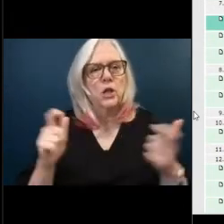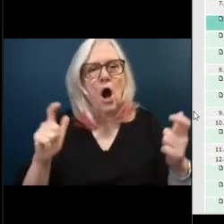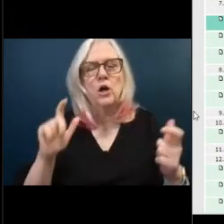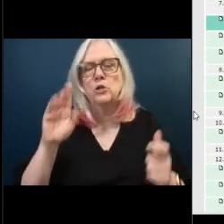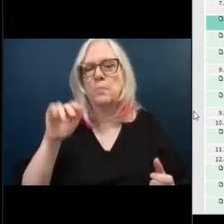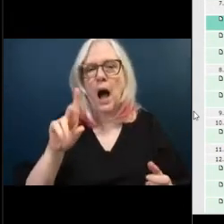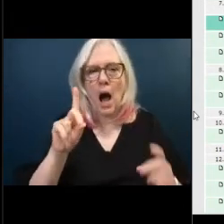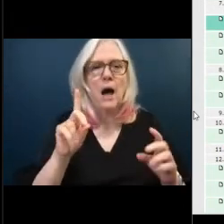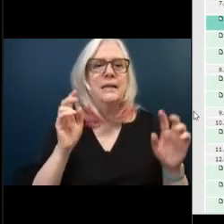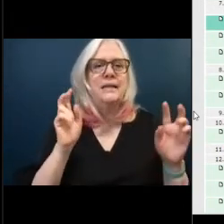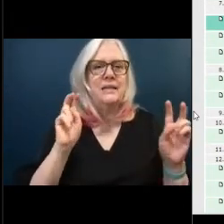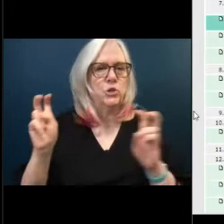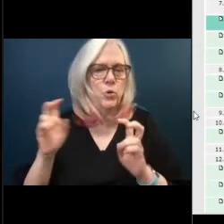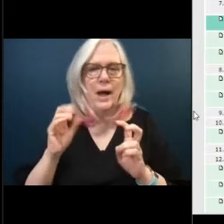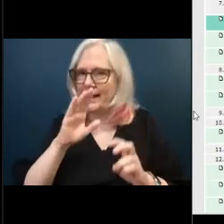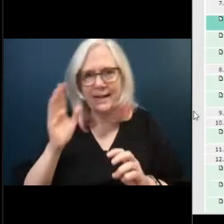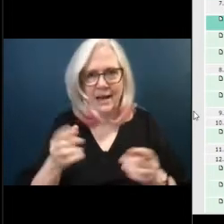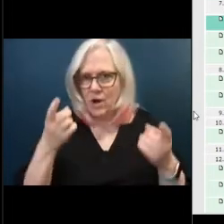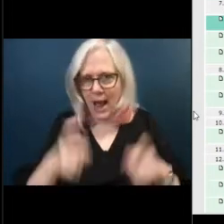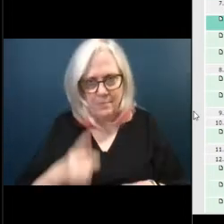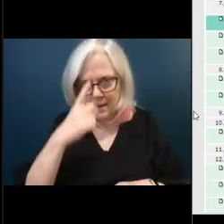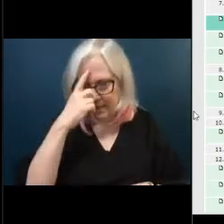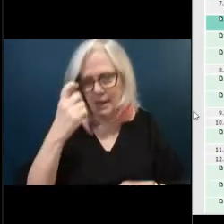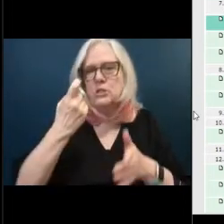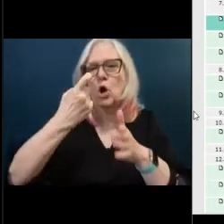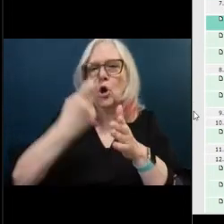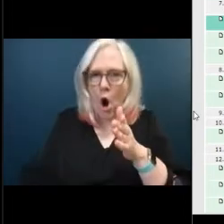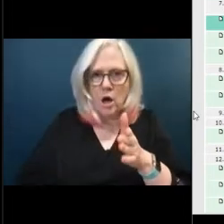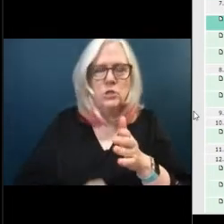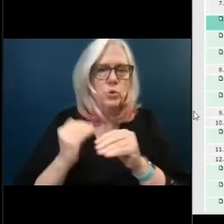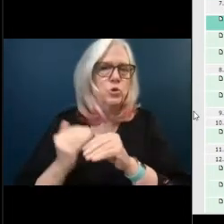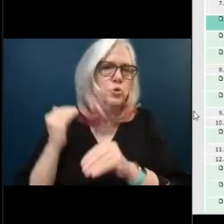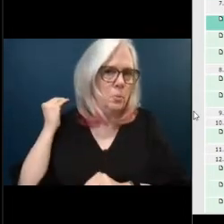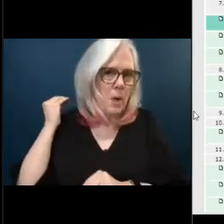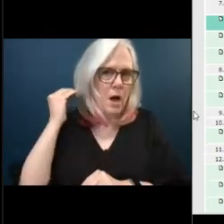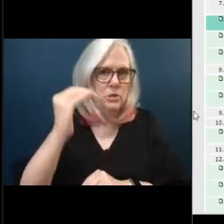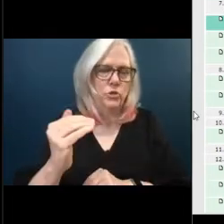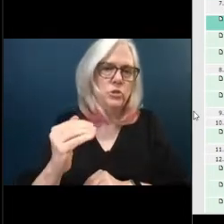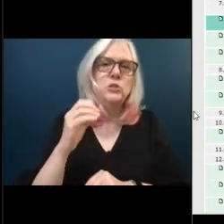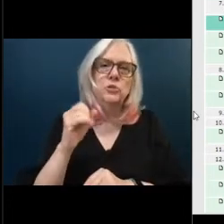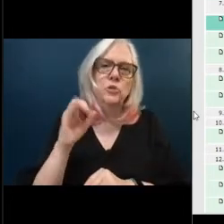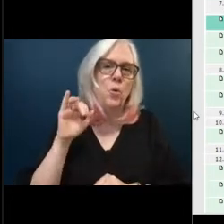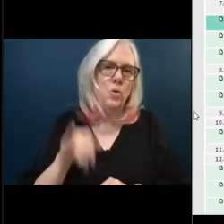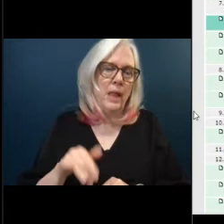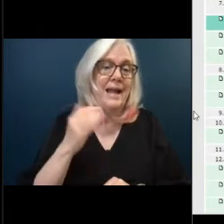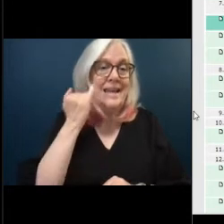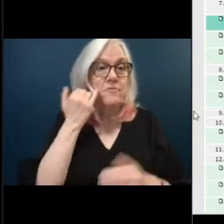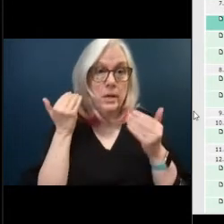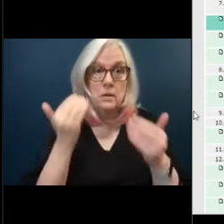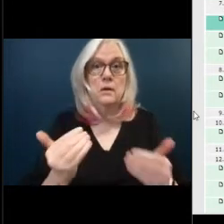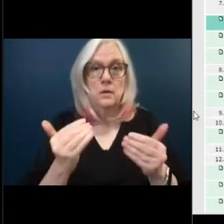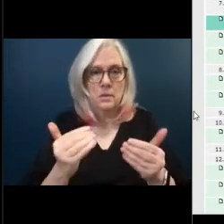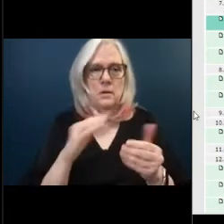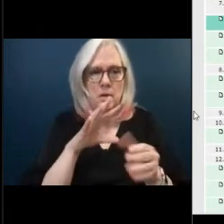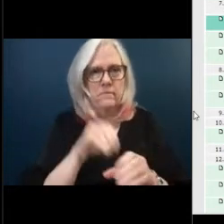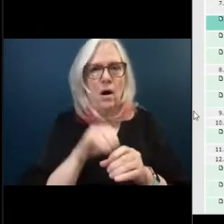because the cost was too great so our ability to get out in front of this will will pay dividends in the long run so thank you